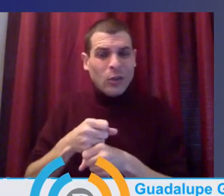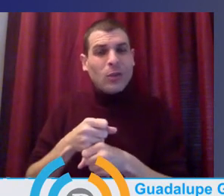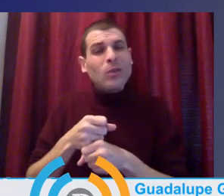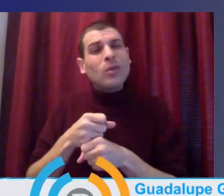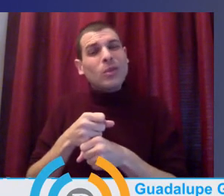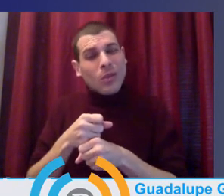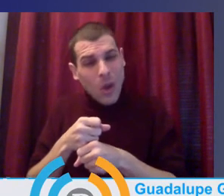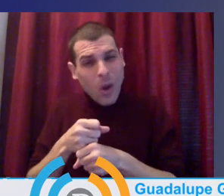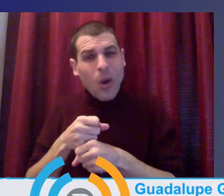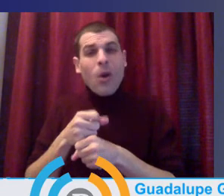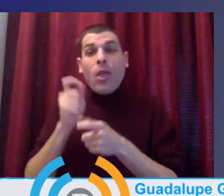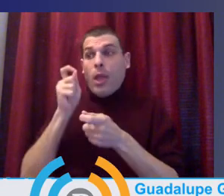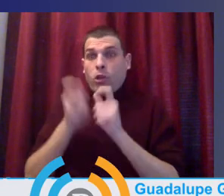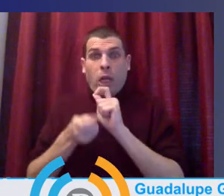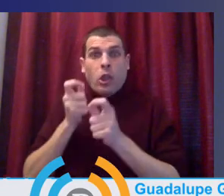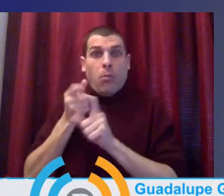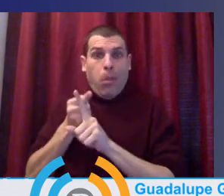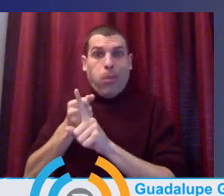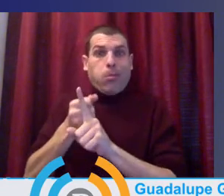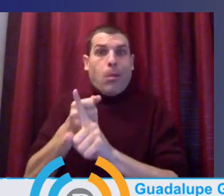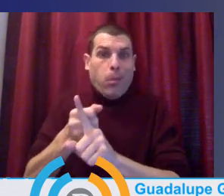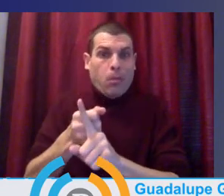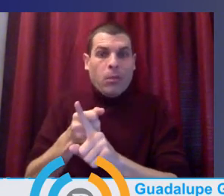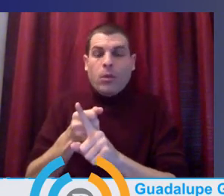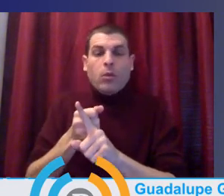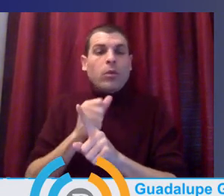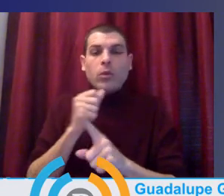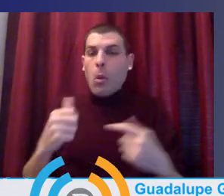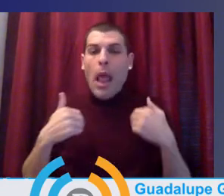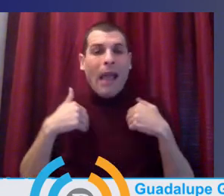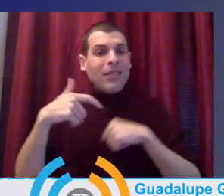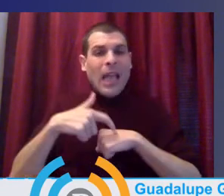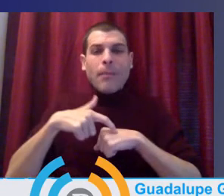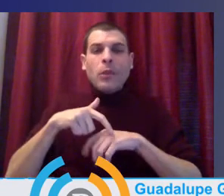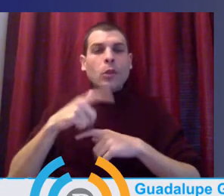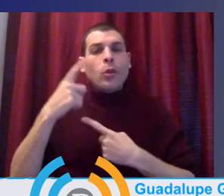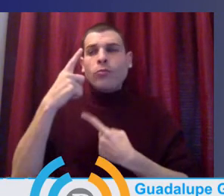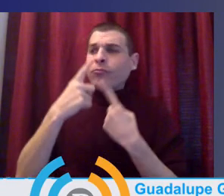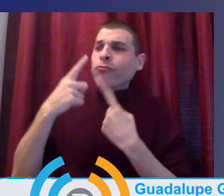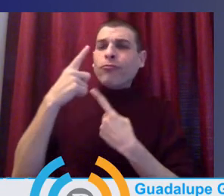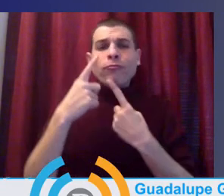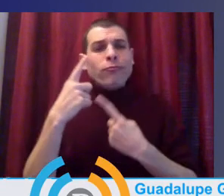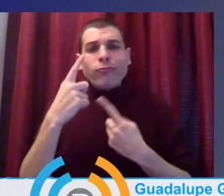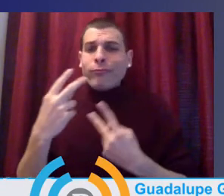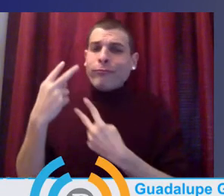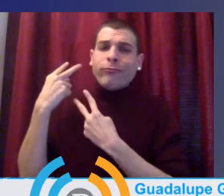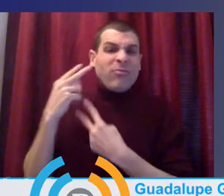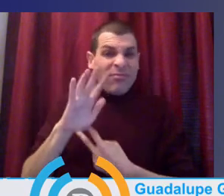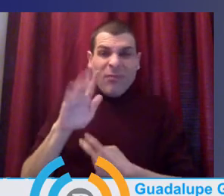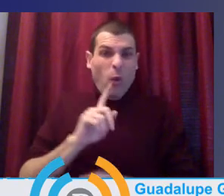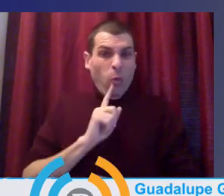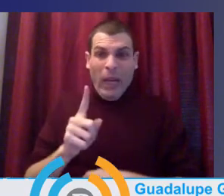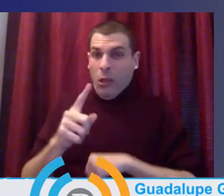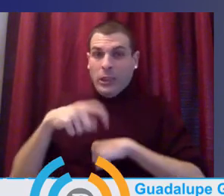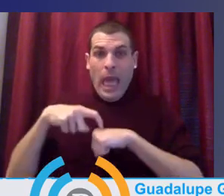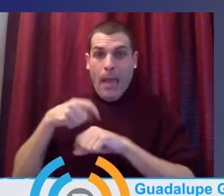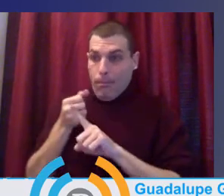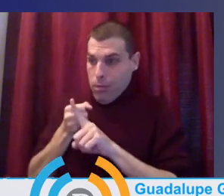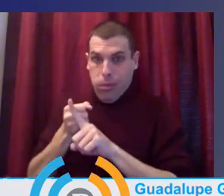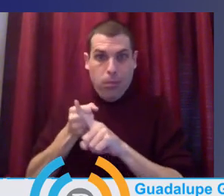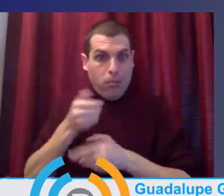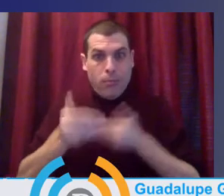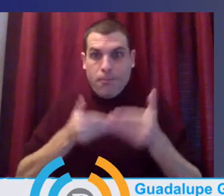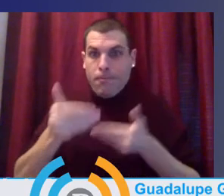it's continued to be a situation where we really want to be prudent and responsible in our decision-making